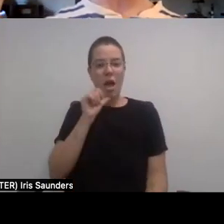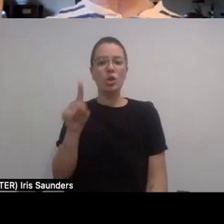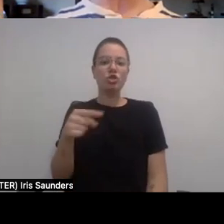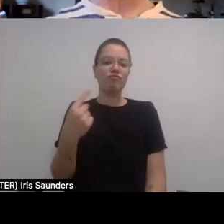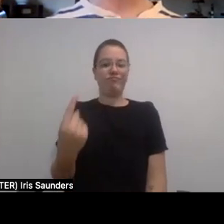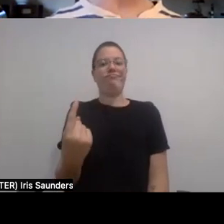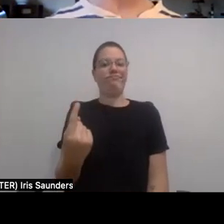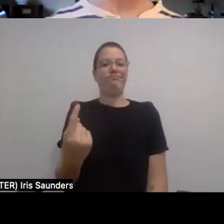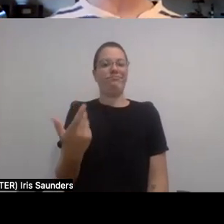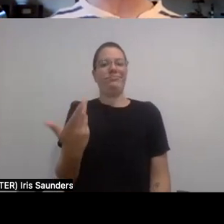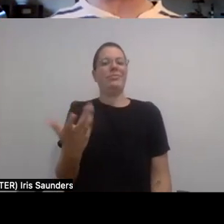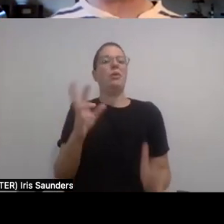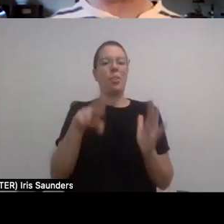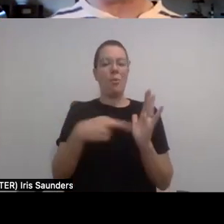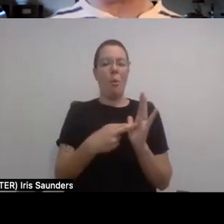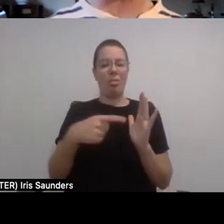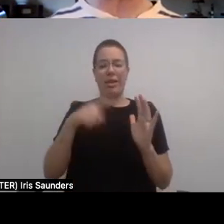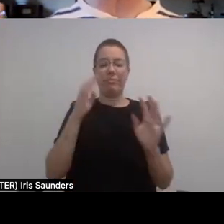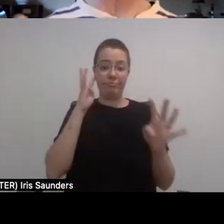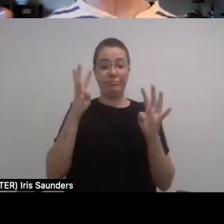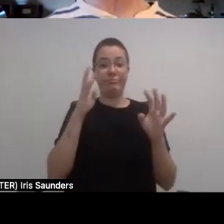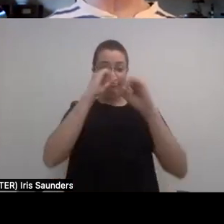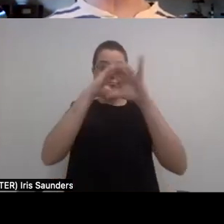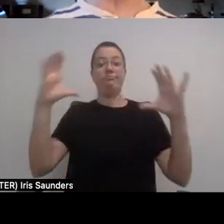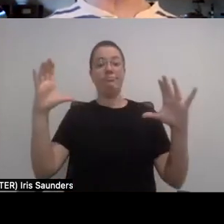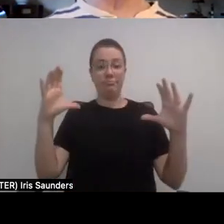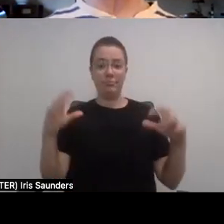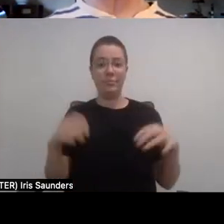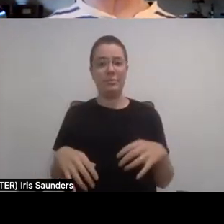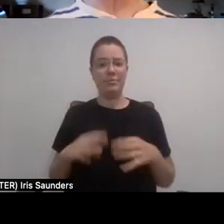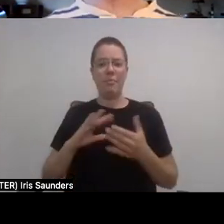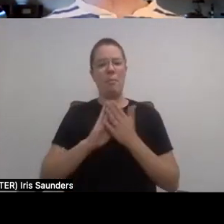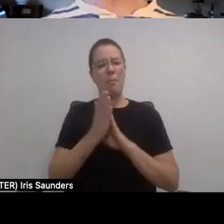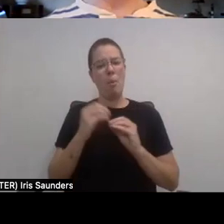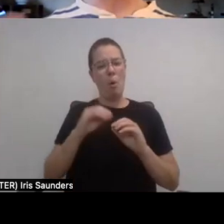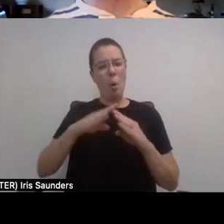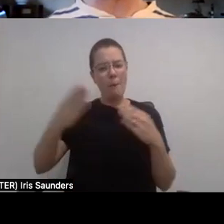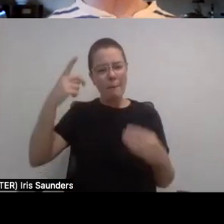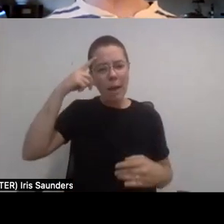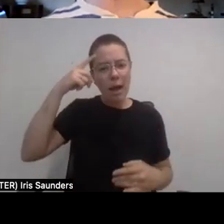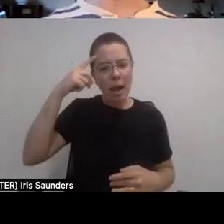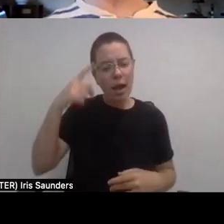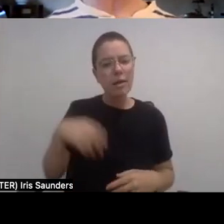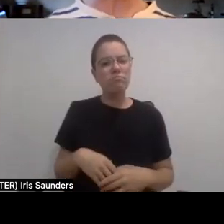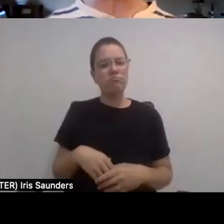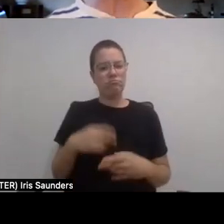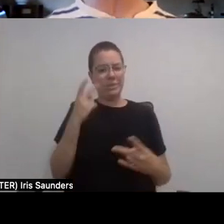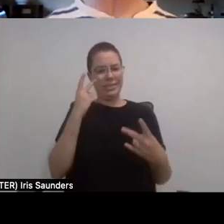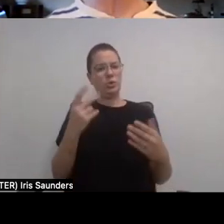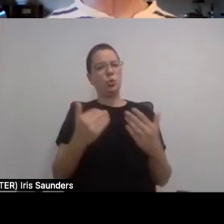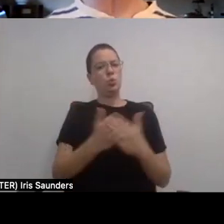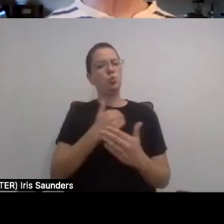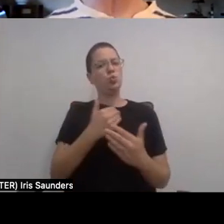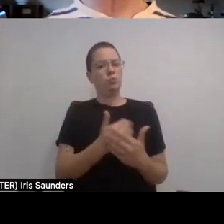role they had crafted in their mind, you know, like to be a little more open to, you know, having a new dimension,